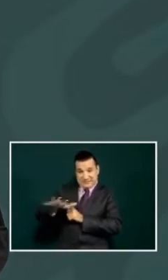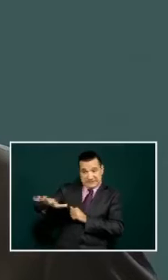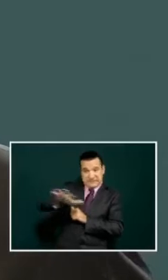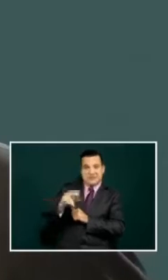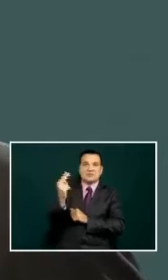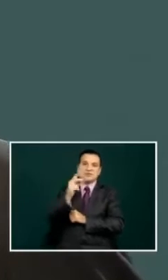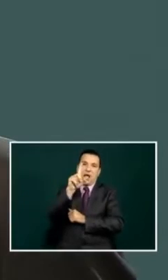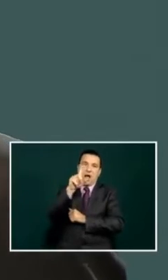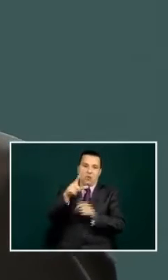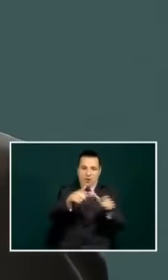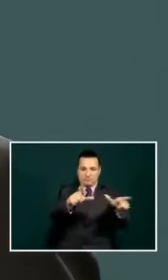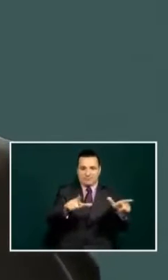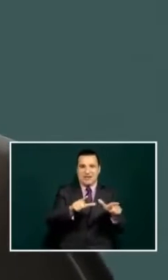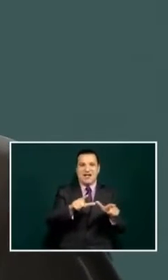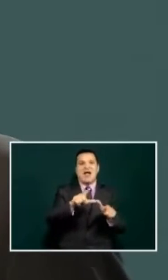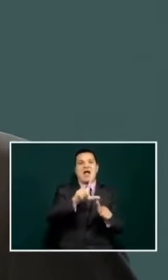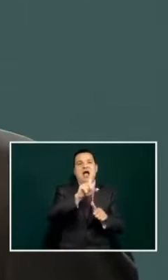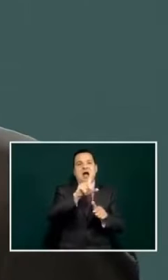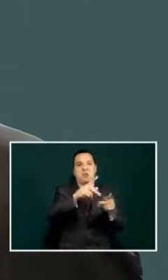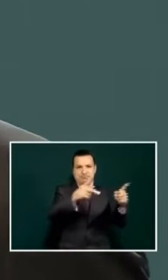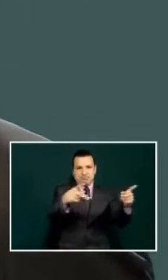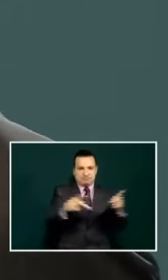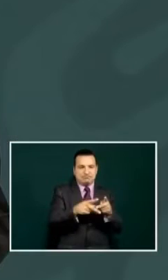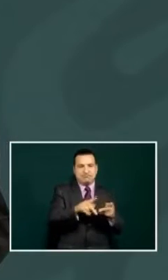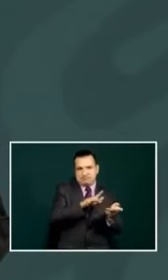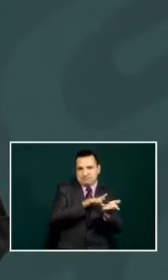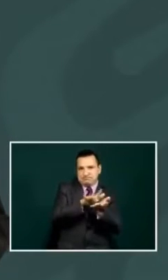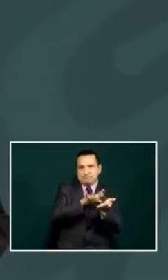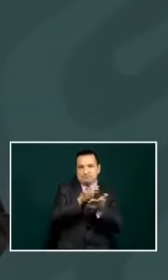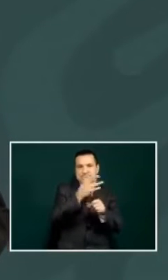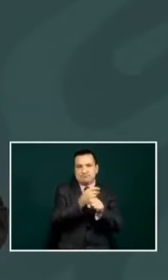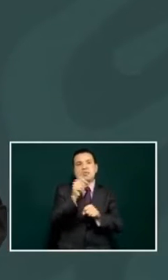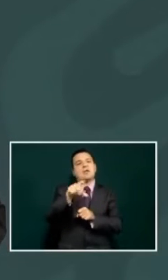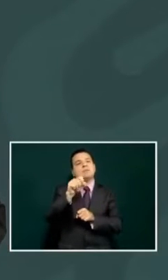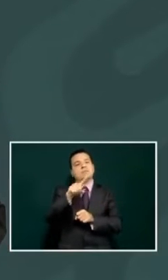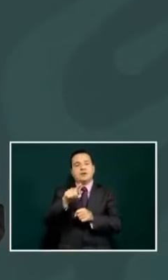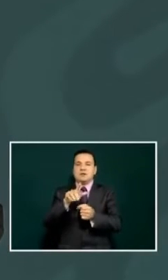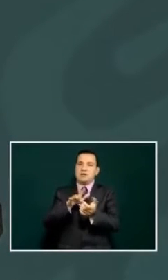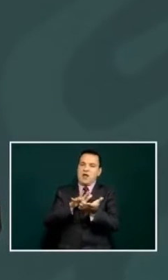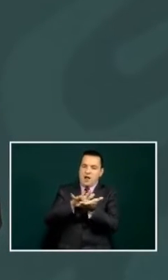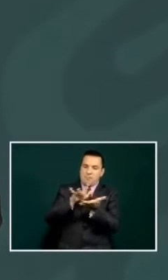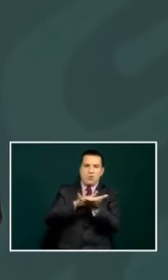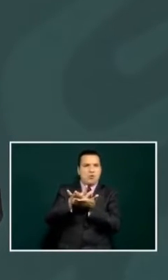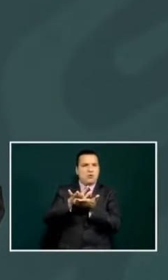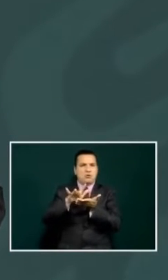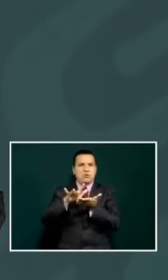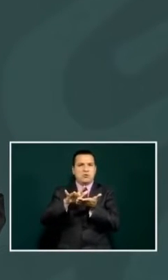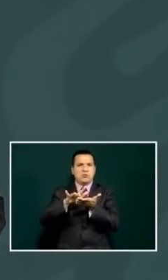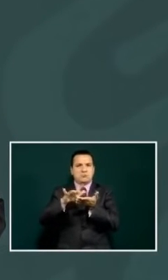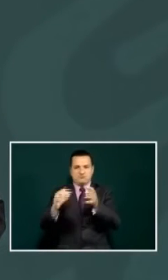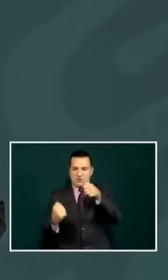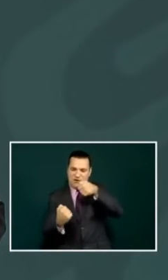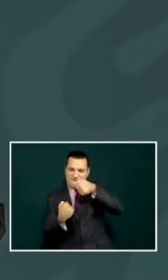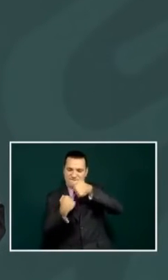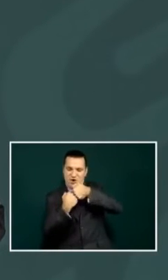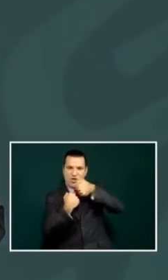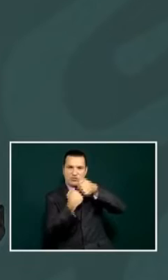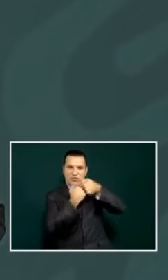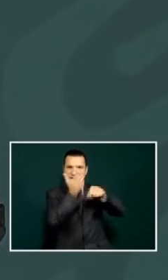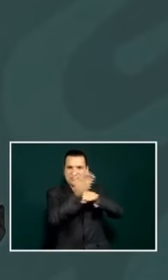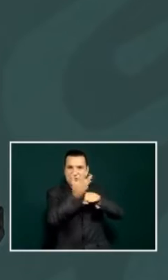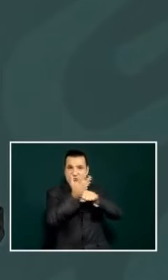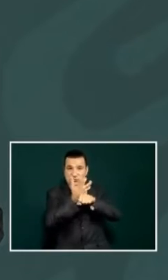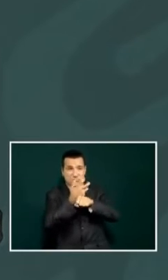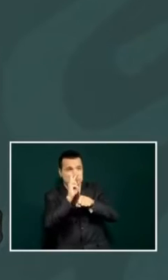to be helping in the whole um